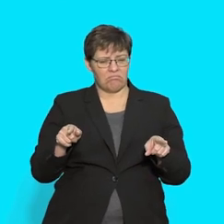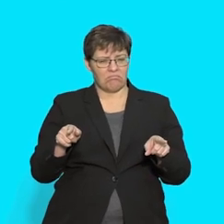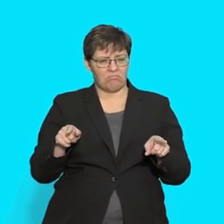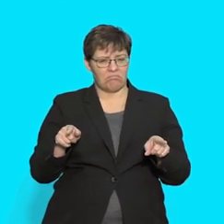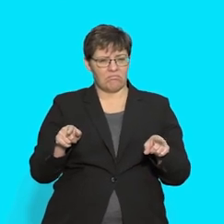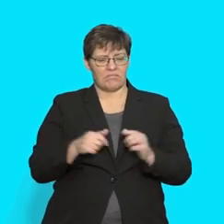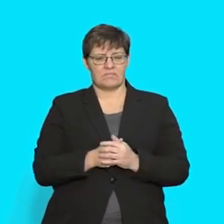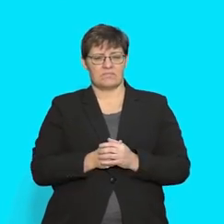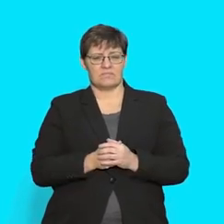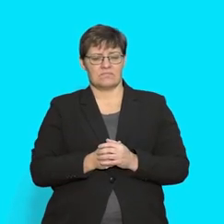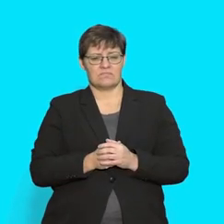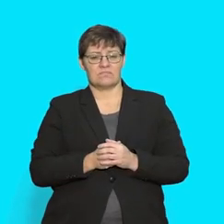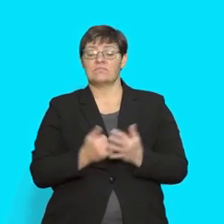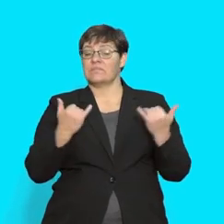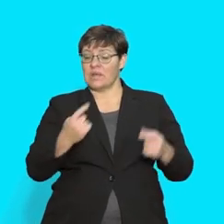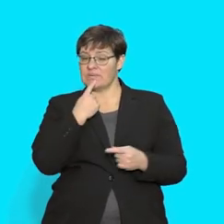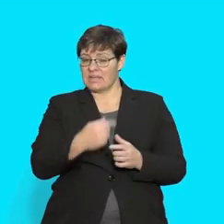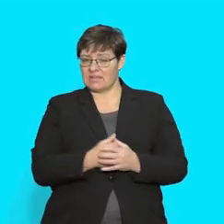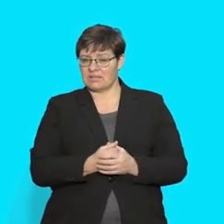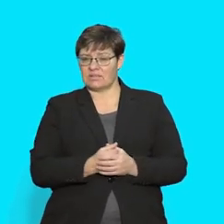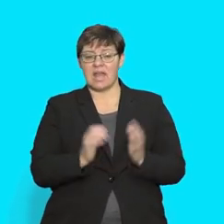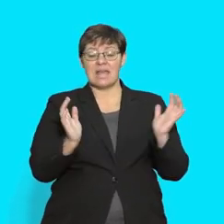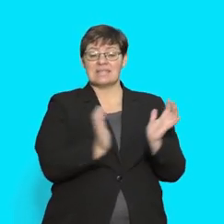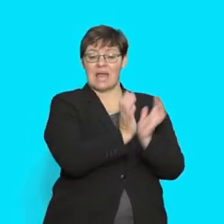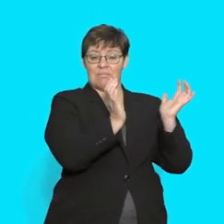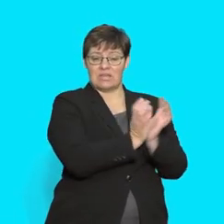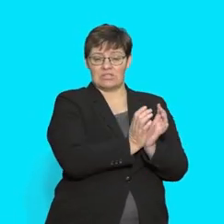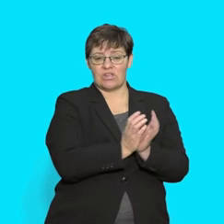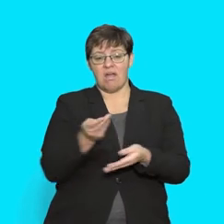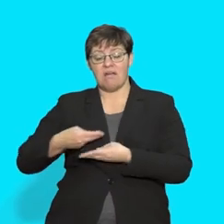Now say cabbage Now Cod